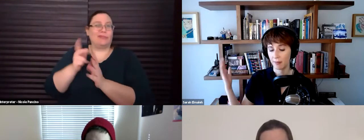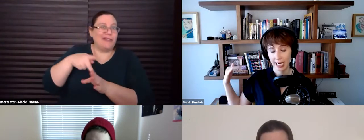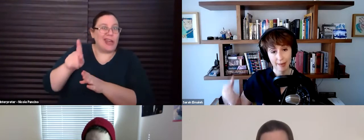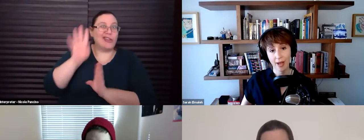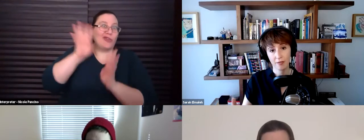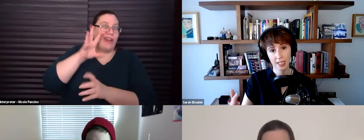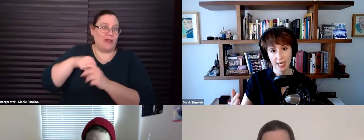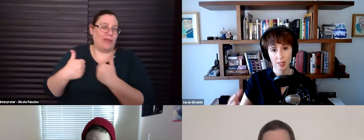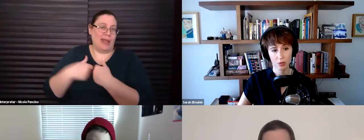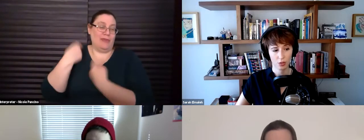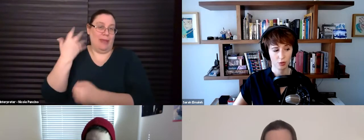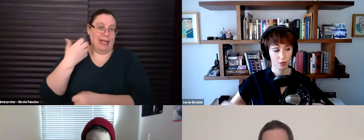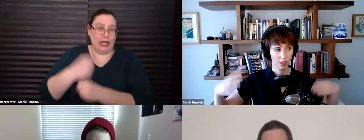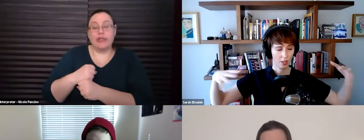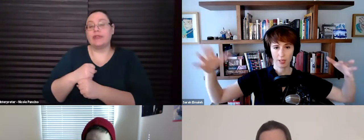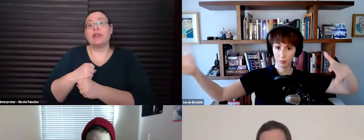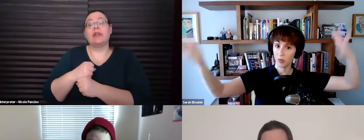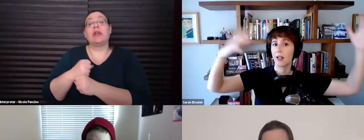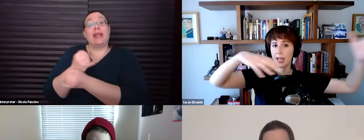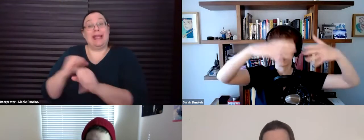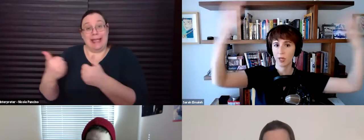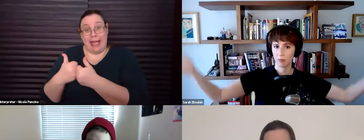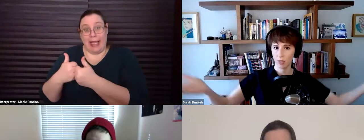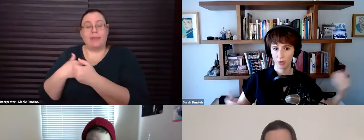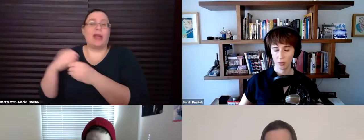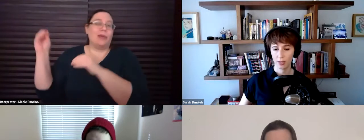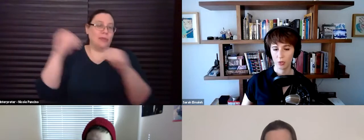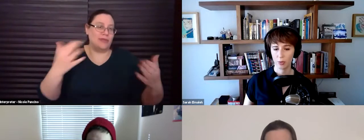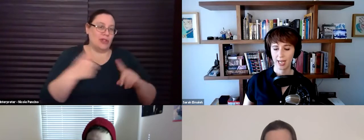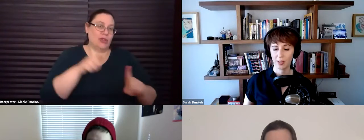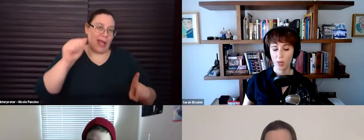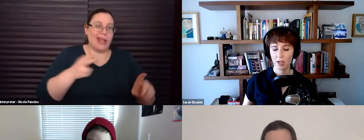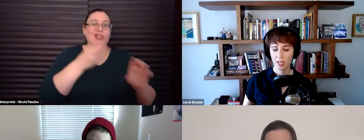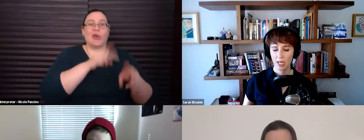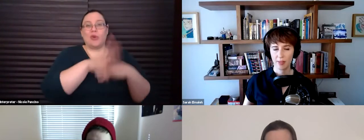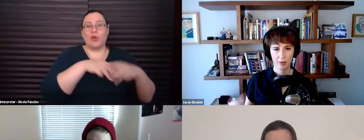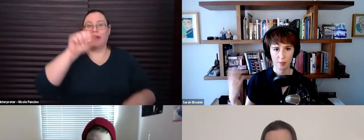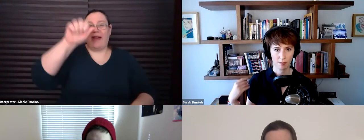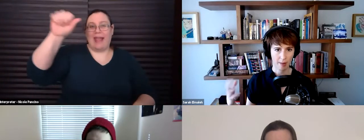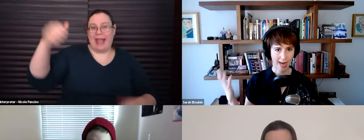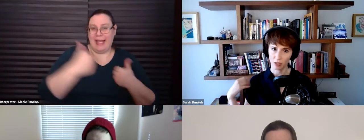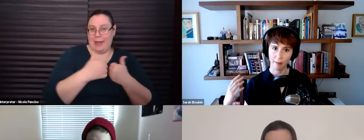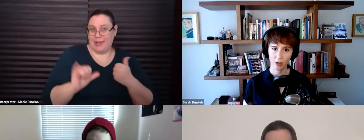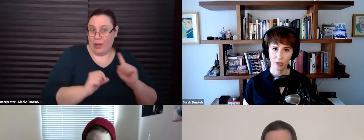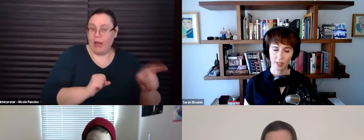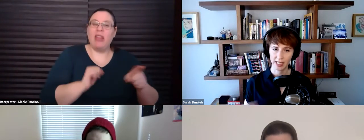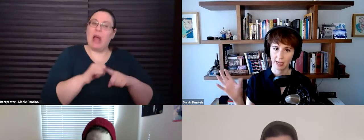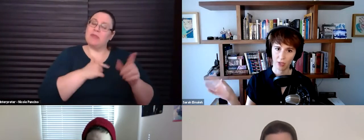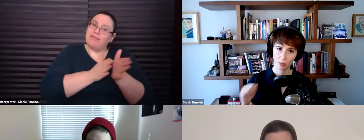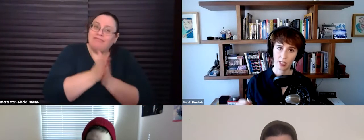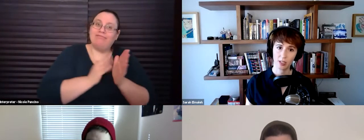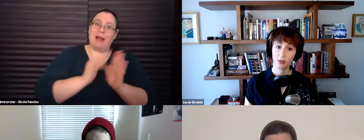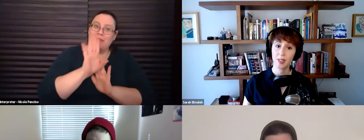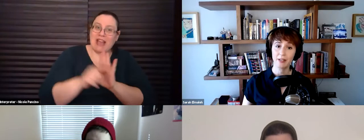long time, I came out of indie games into, uh, moved to LA and, and kind of joined the world of AAA as well, but that was my passion and my background always.